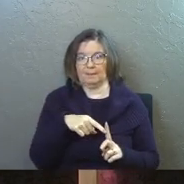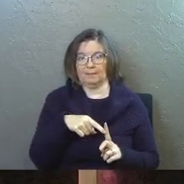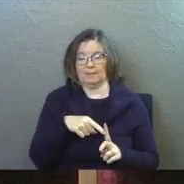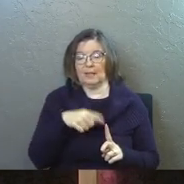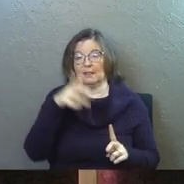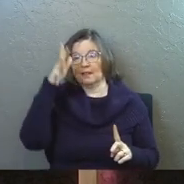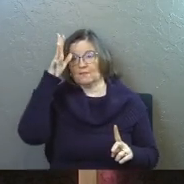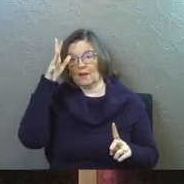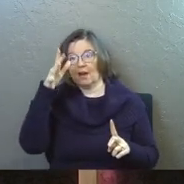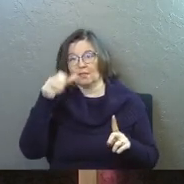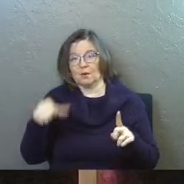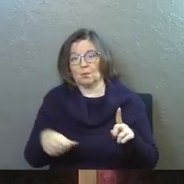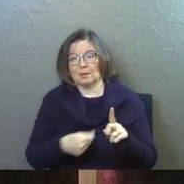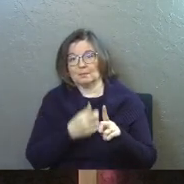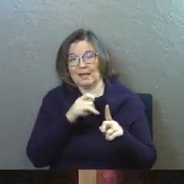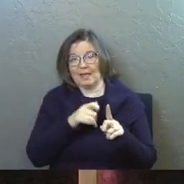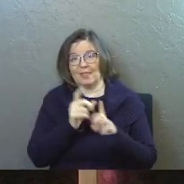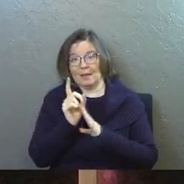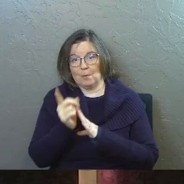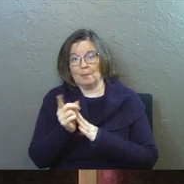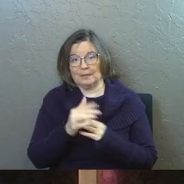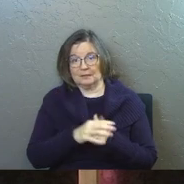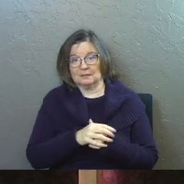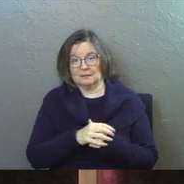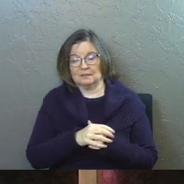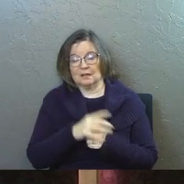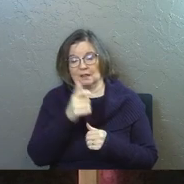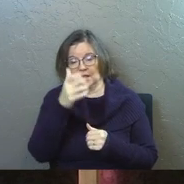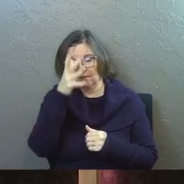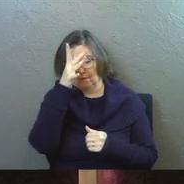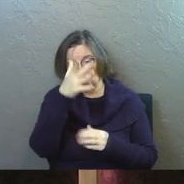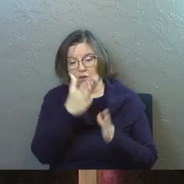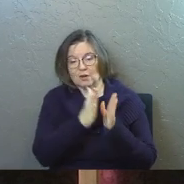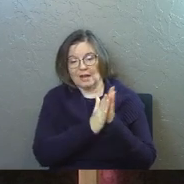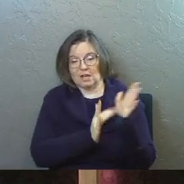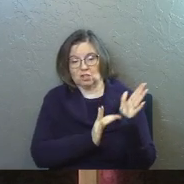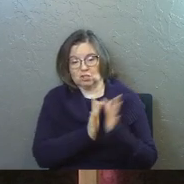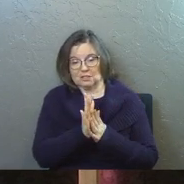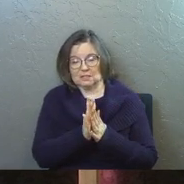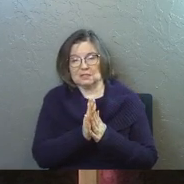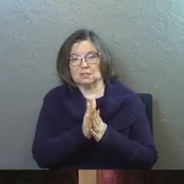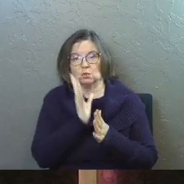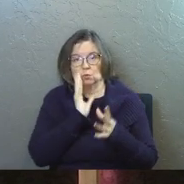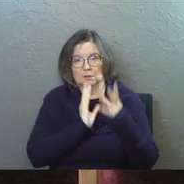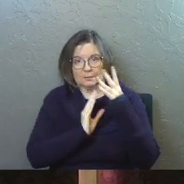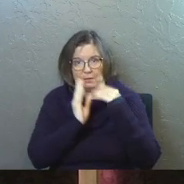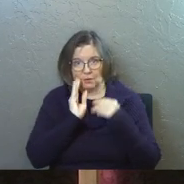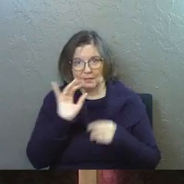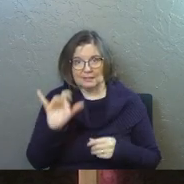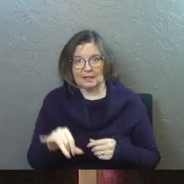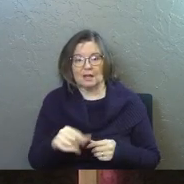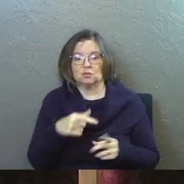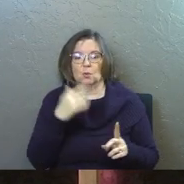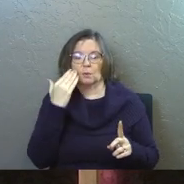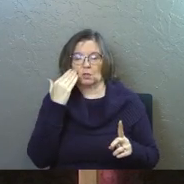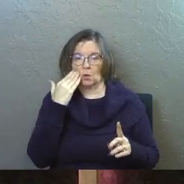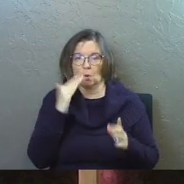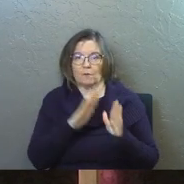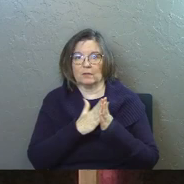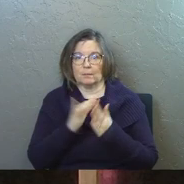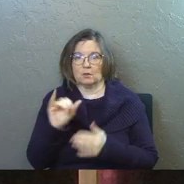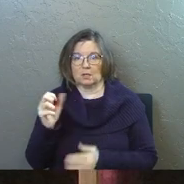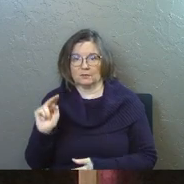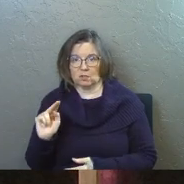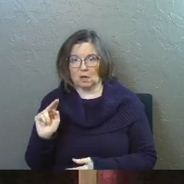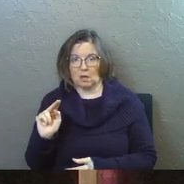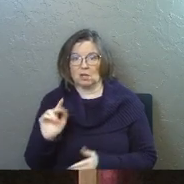The father was behind that moment. The father had asked Jesus to walk through that. Some of you know, from the book of